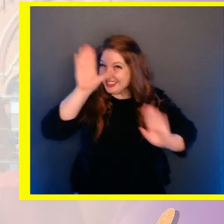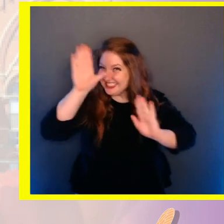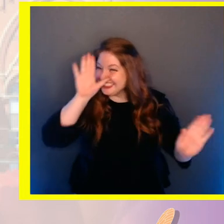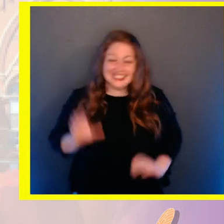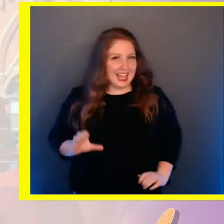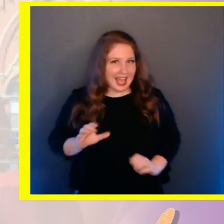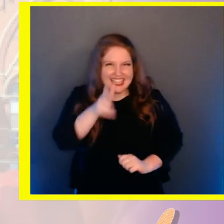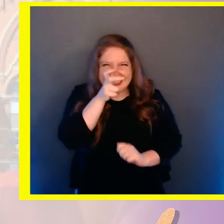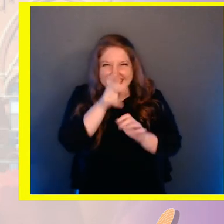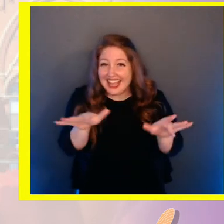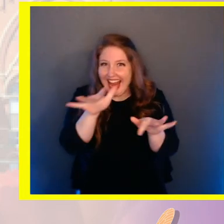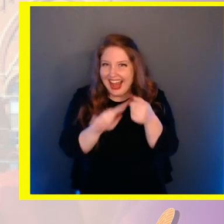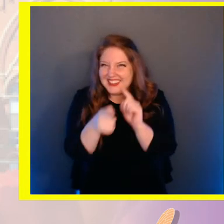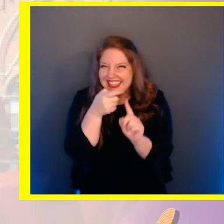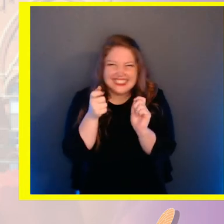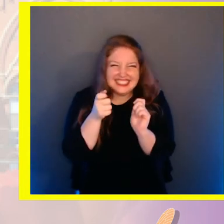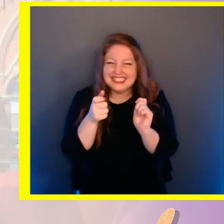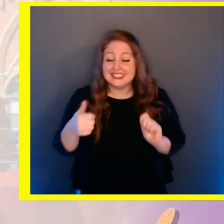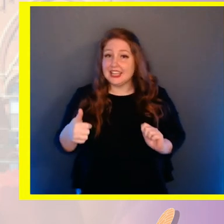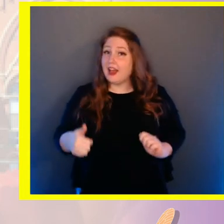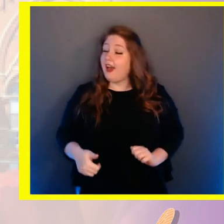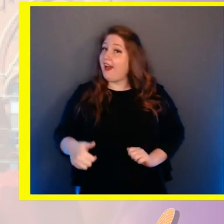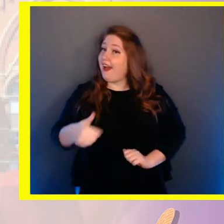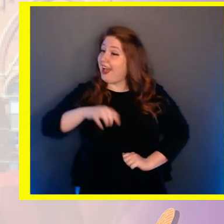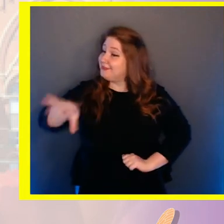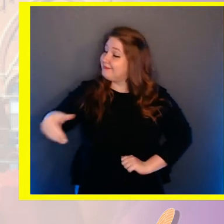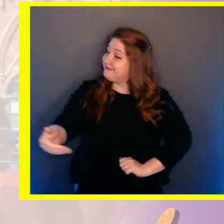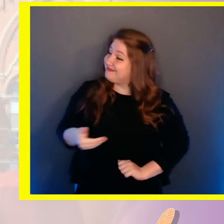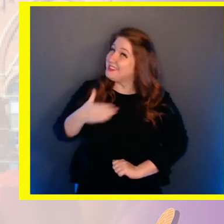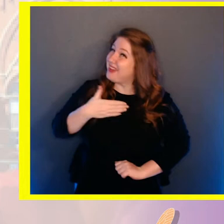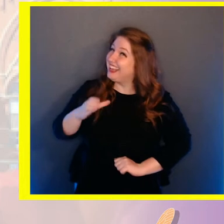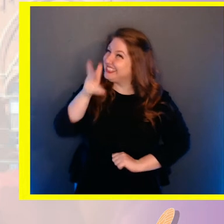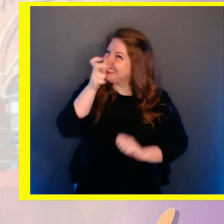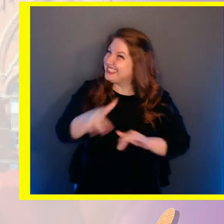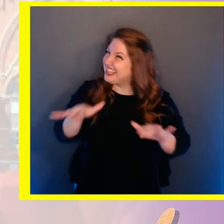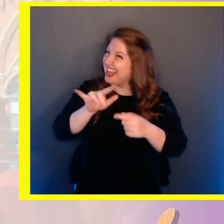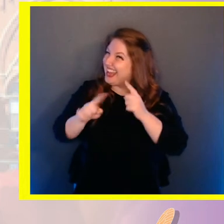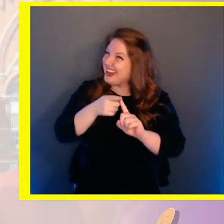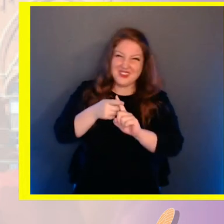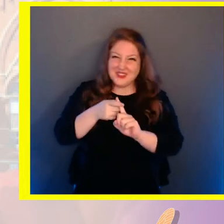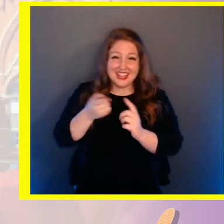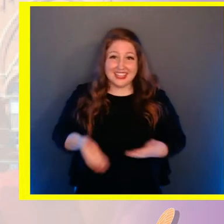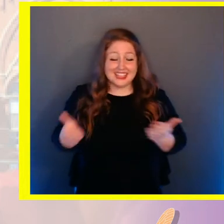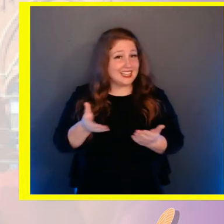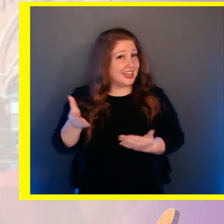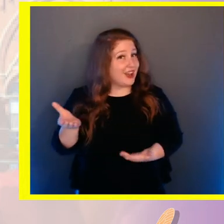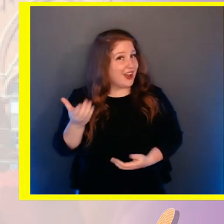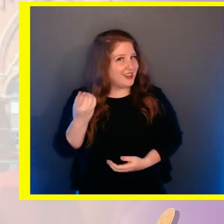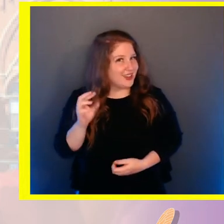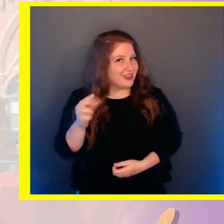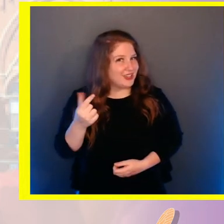Hello Cicada Friends! I have a cicada friend that I brought here for you. This is Dr. Gene